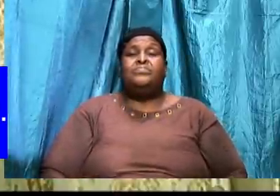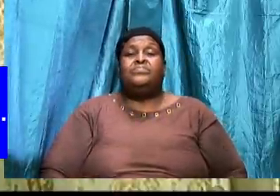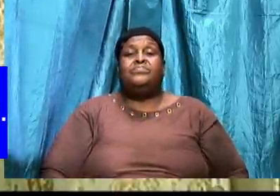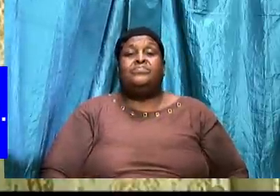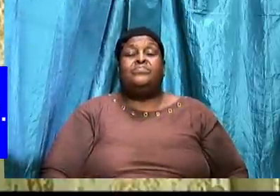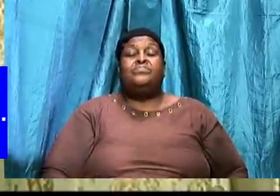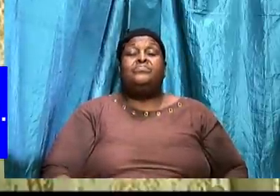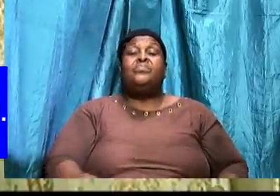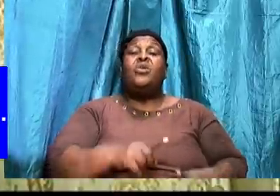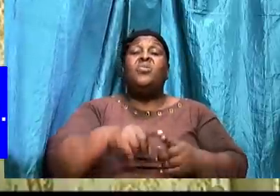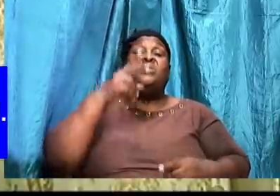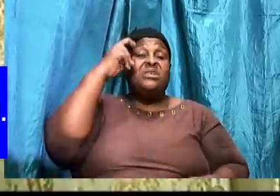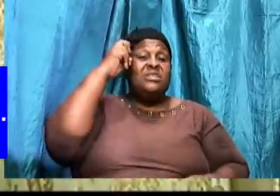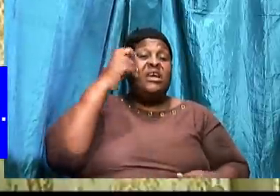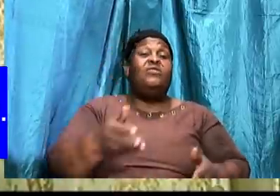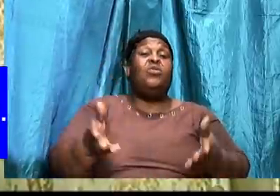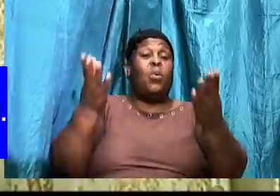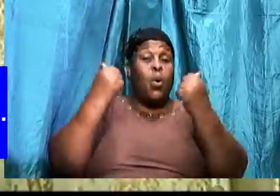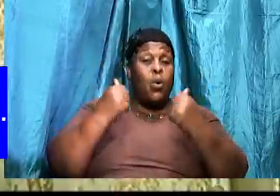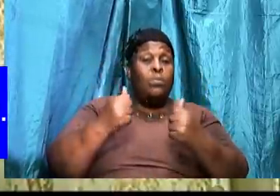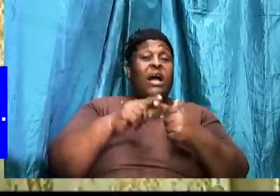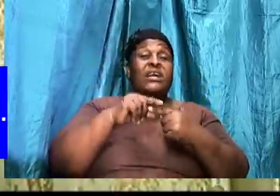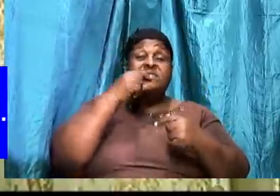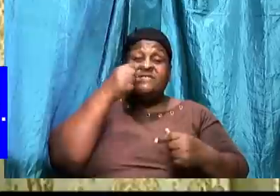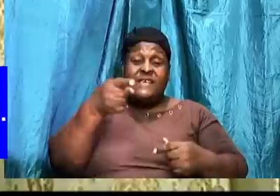So when he comes to you and tells you that.